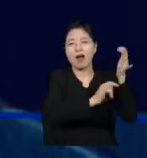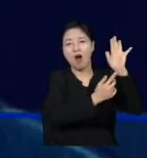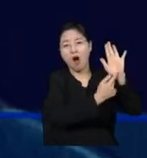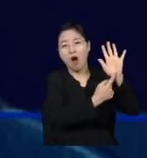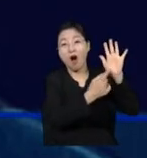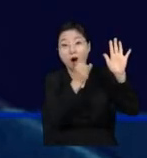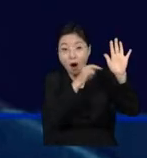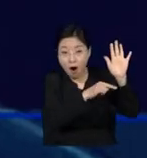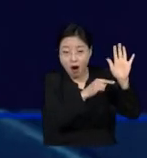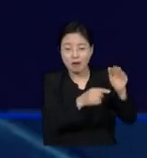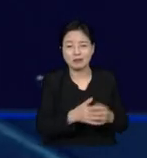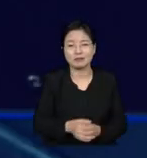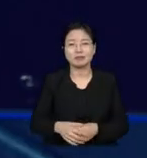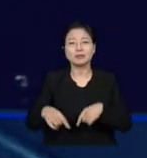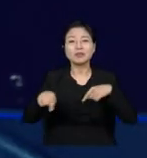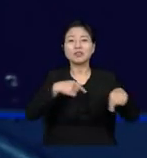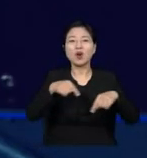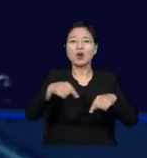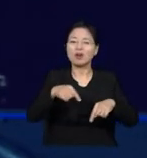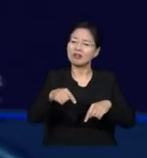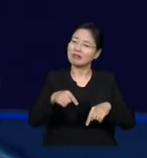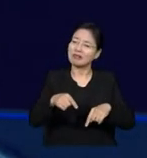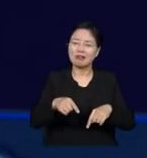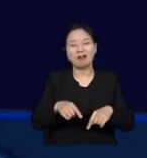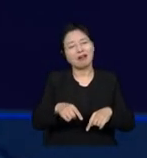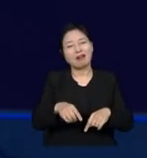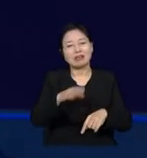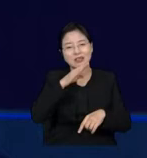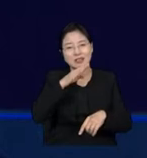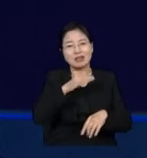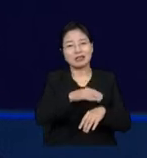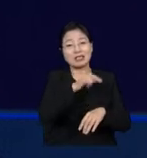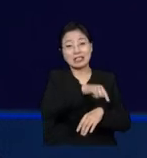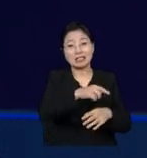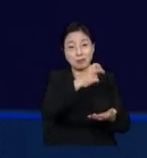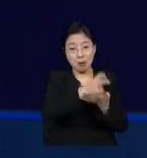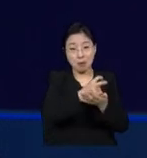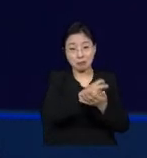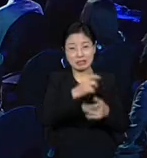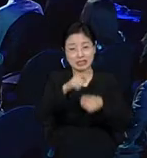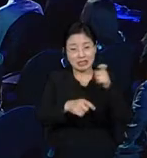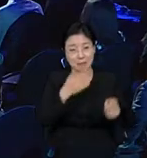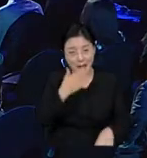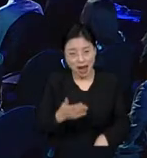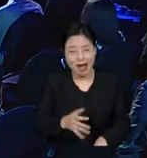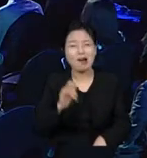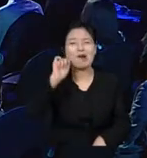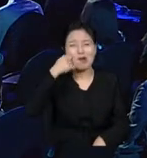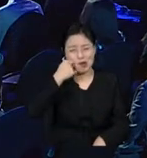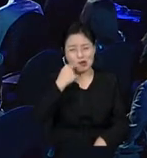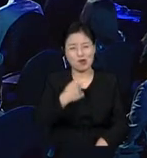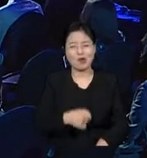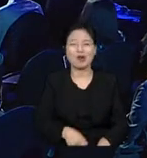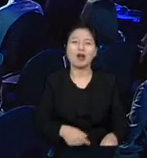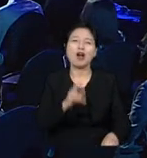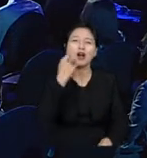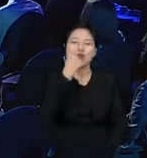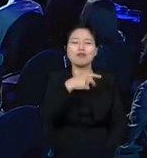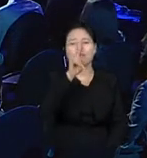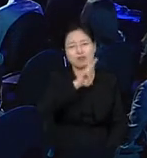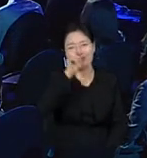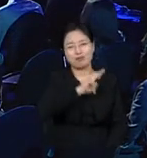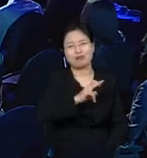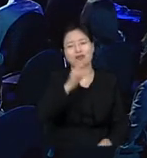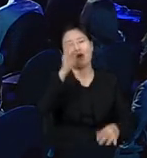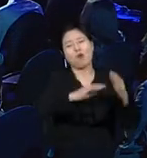that a majority of the promises that they make cannot be turned into policy. It's simply not realistic, also not